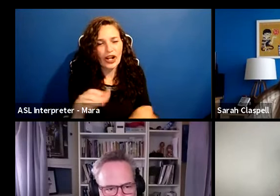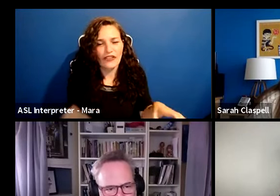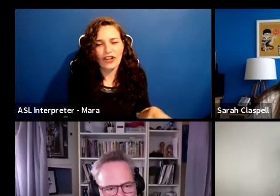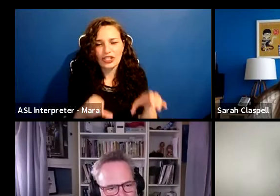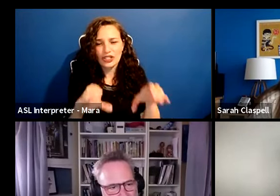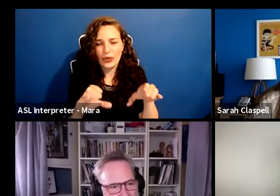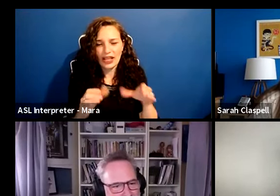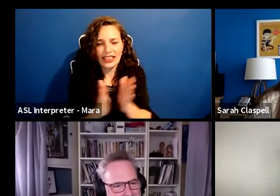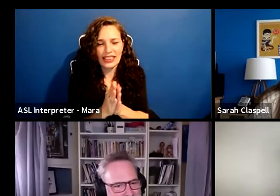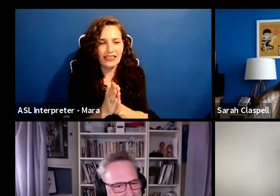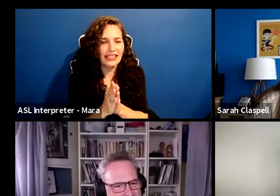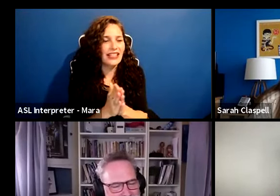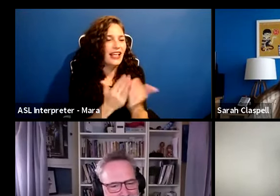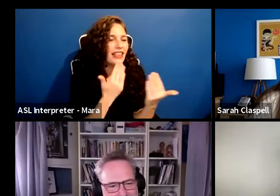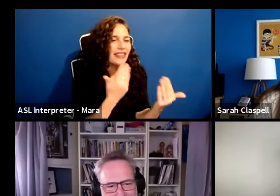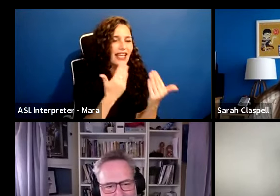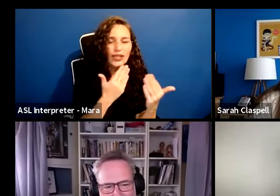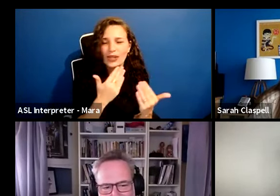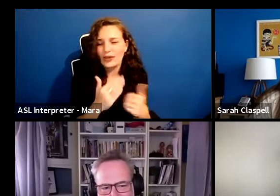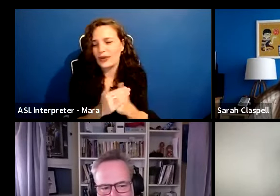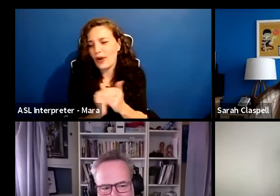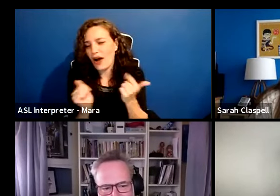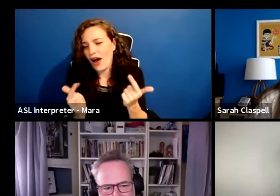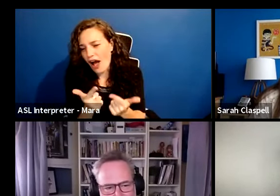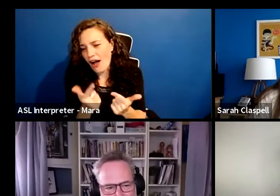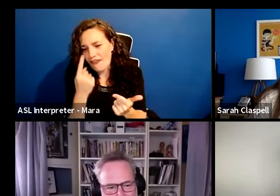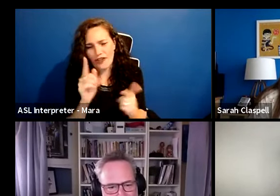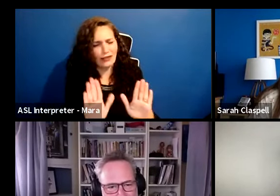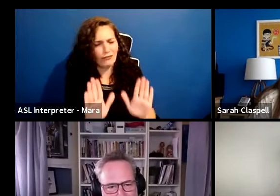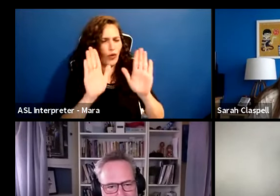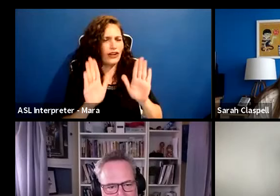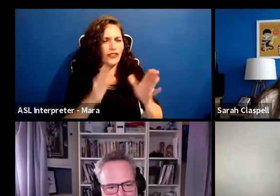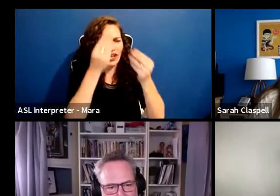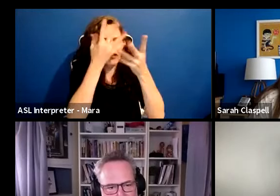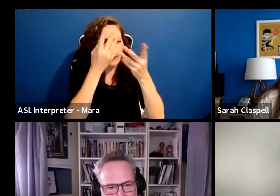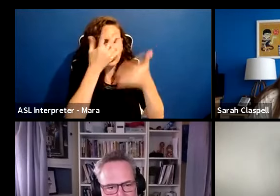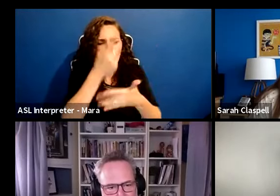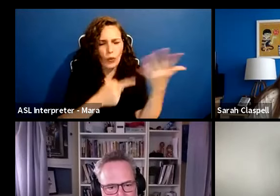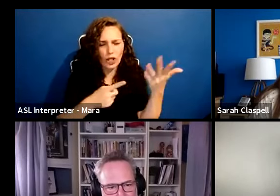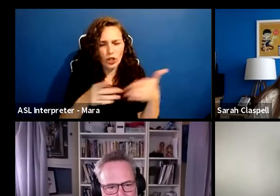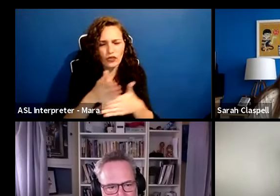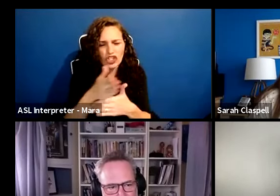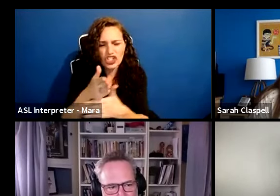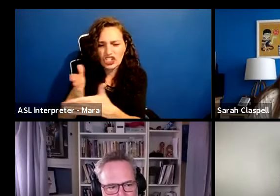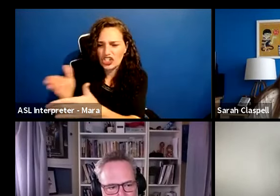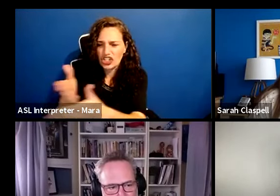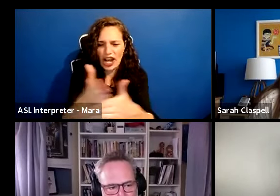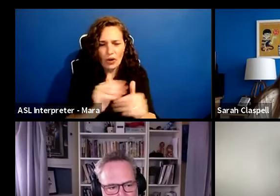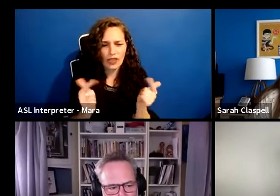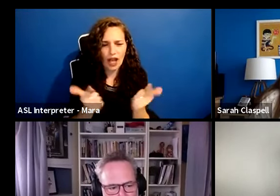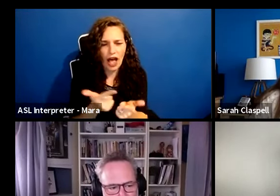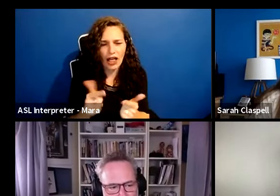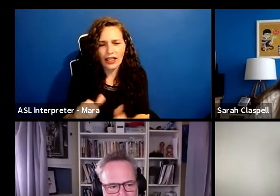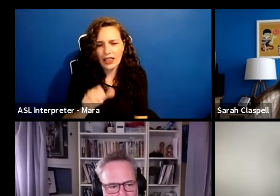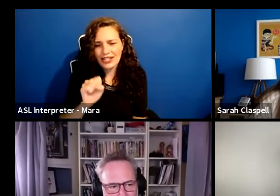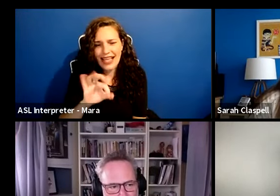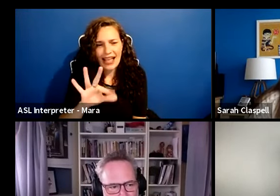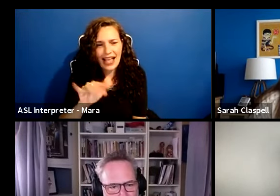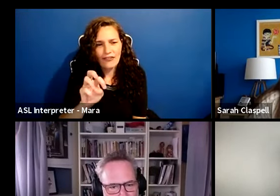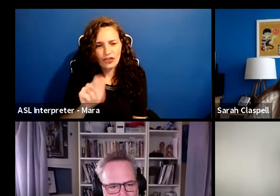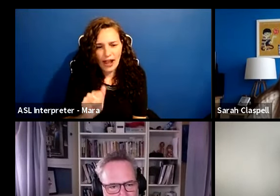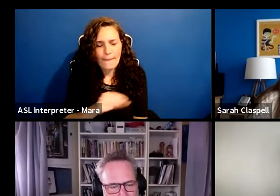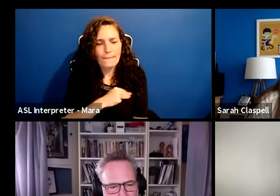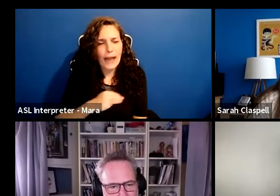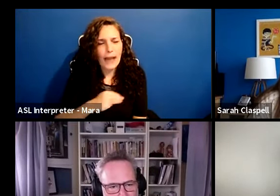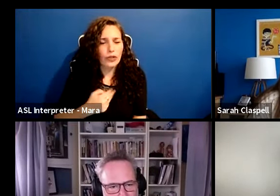for all of that incredible information. Um, and that you, what you've shared with our fellow SAG-AFTRA members, a very special thanks to all